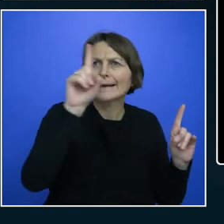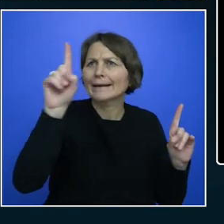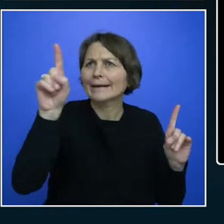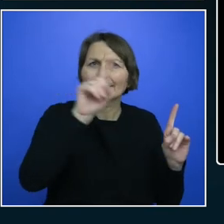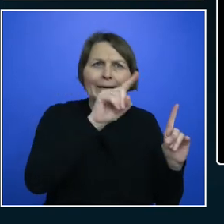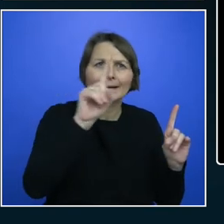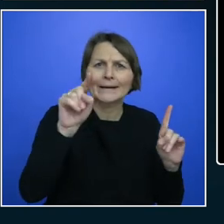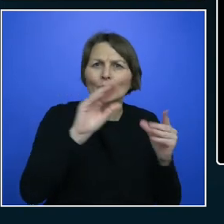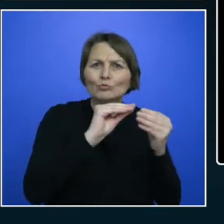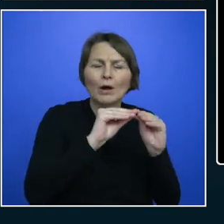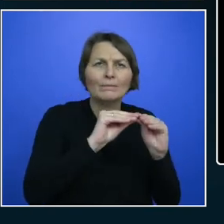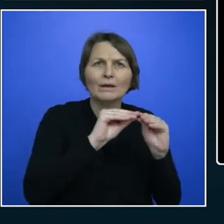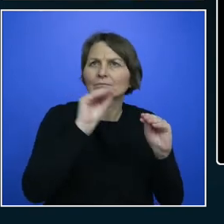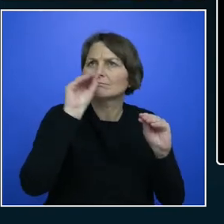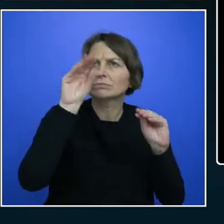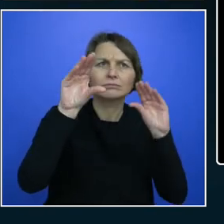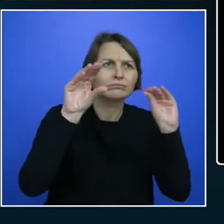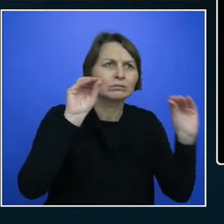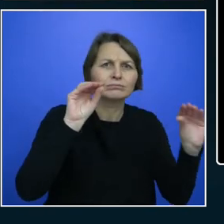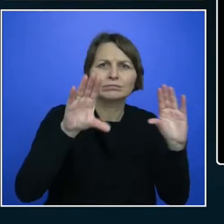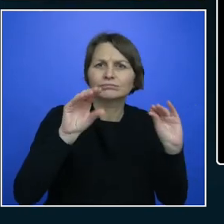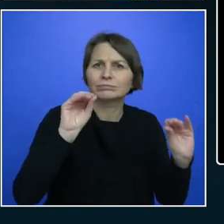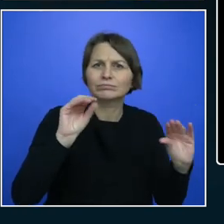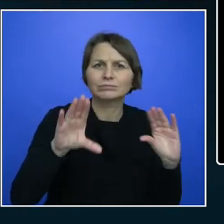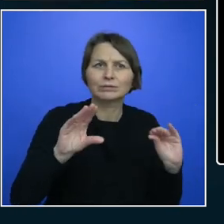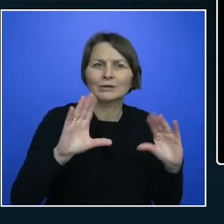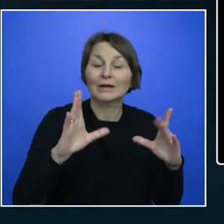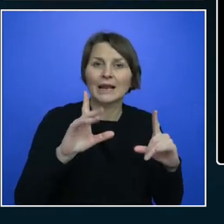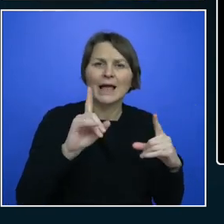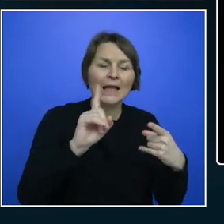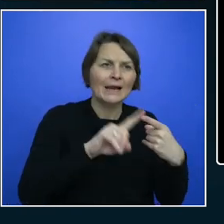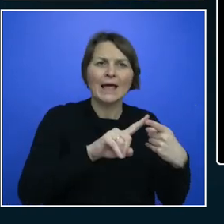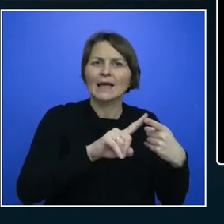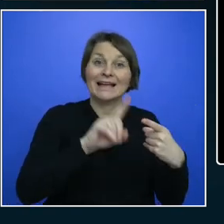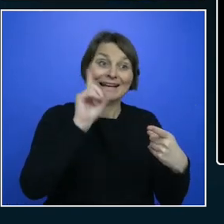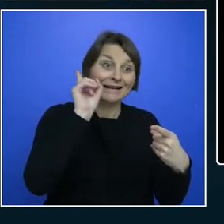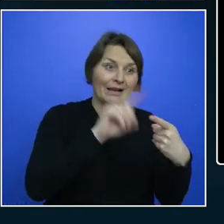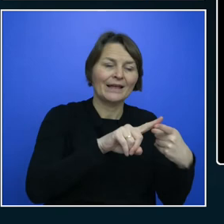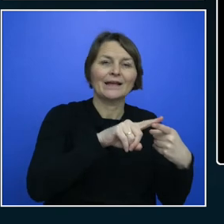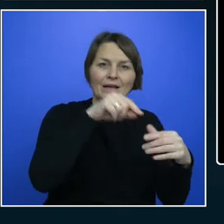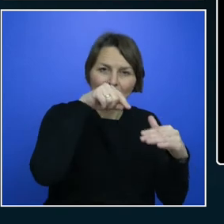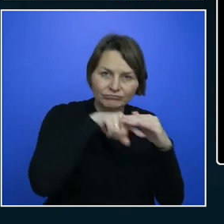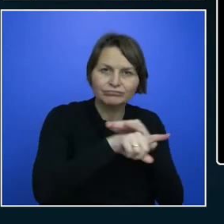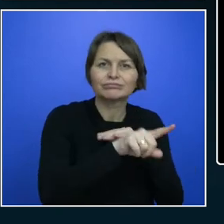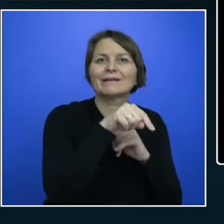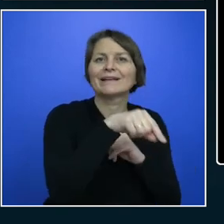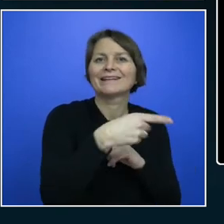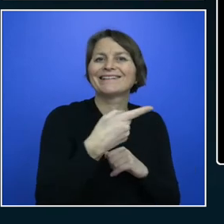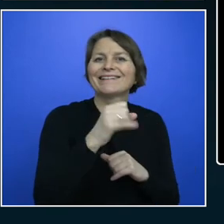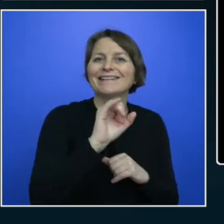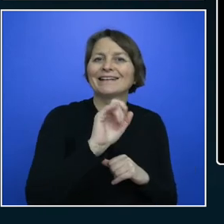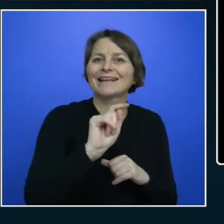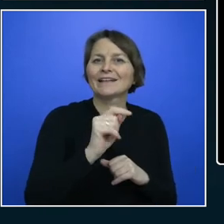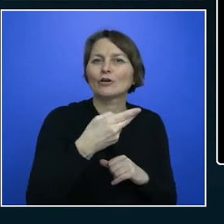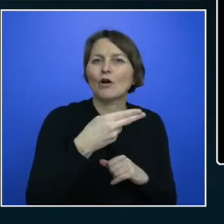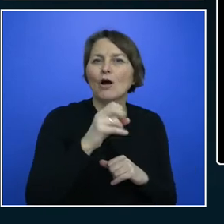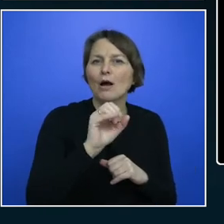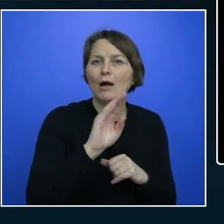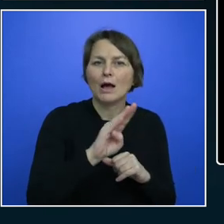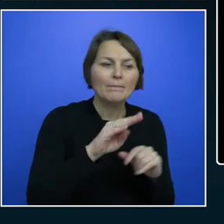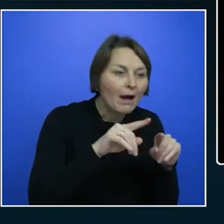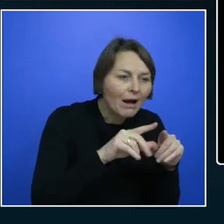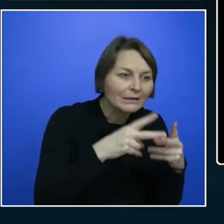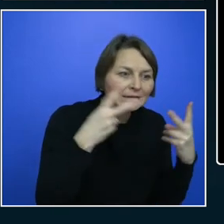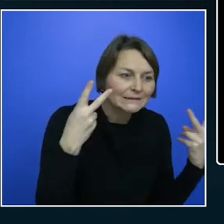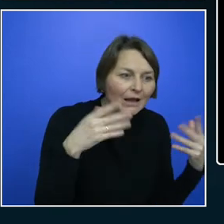no alt tags there. can go file the issue straight into GitHub. And using that tool, I can also go and then